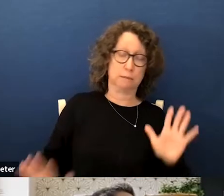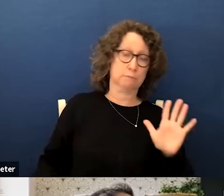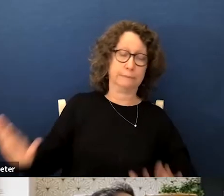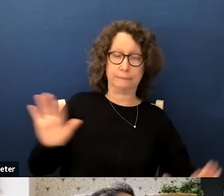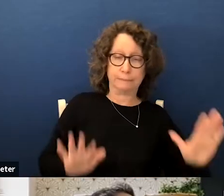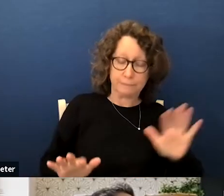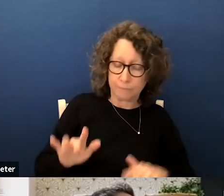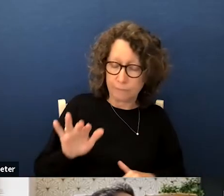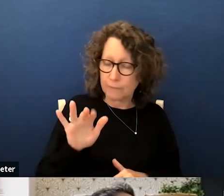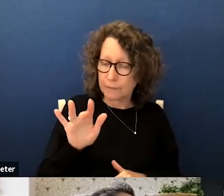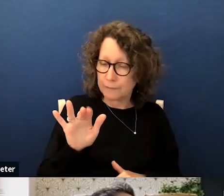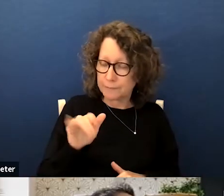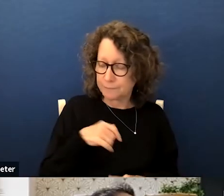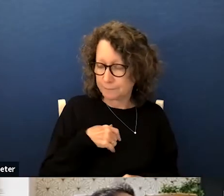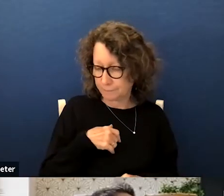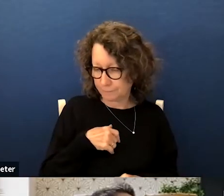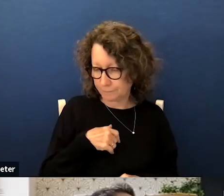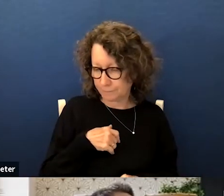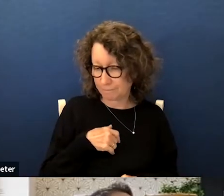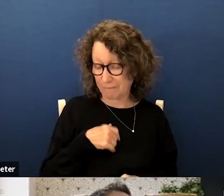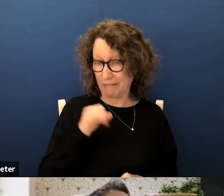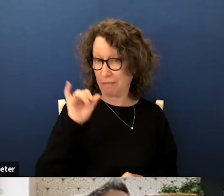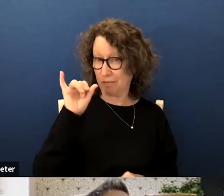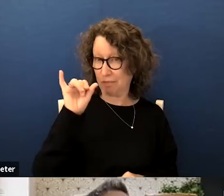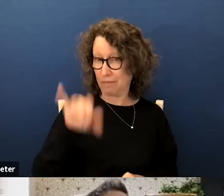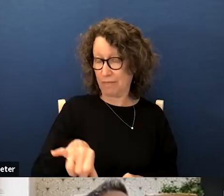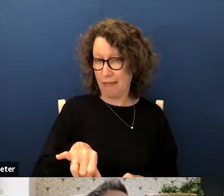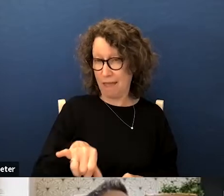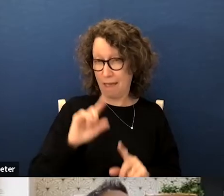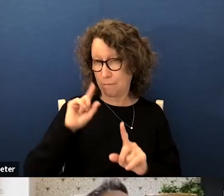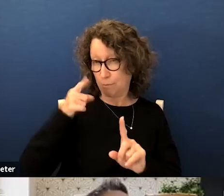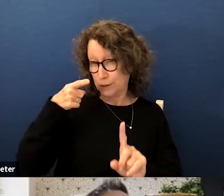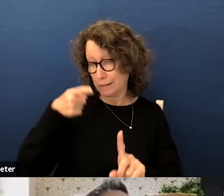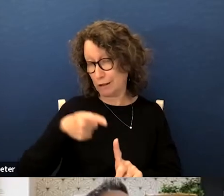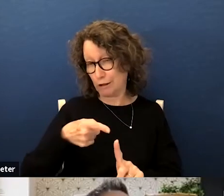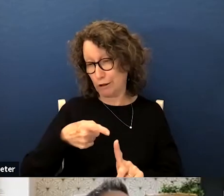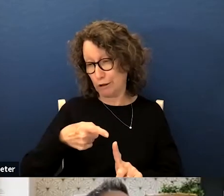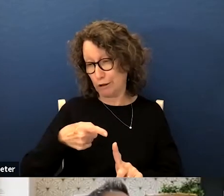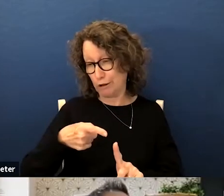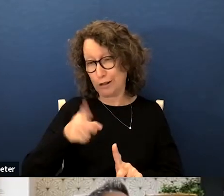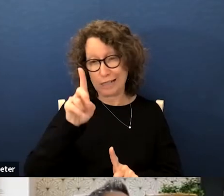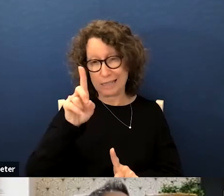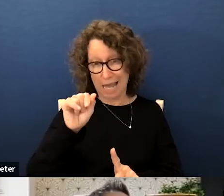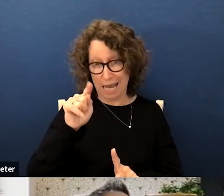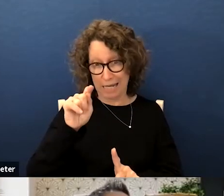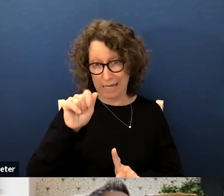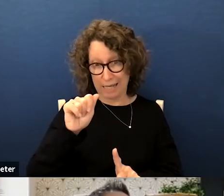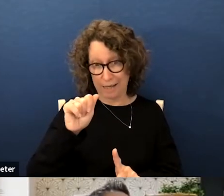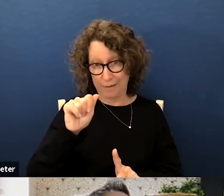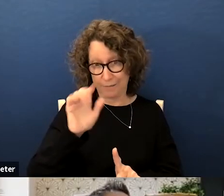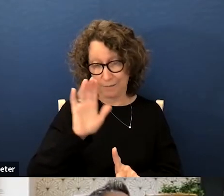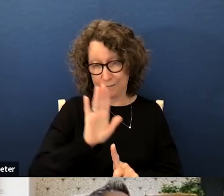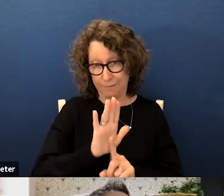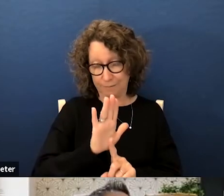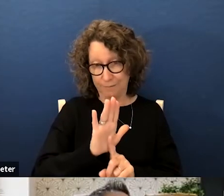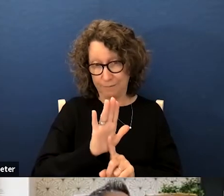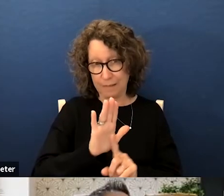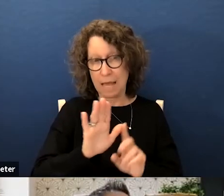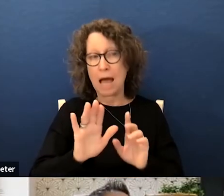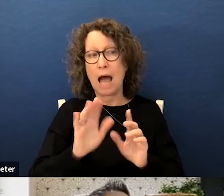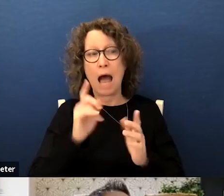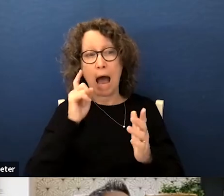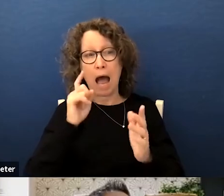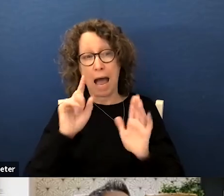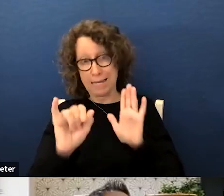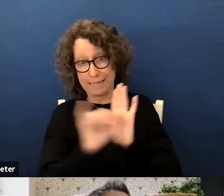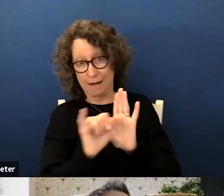um so that that particular data is identifying the